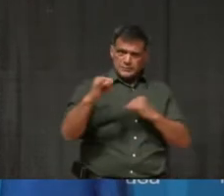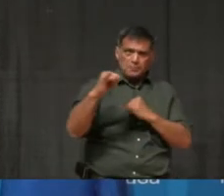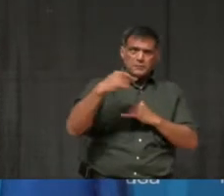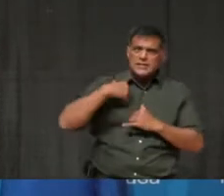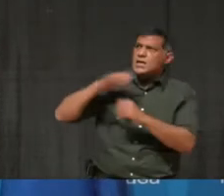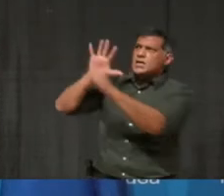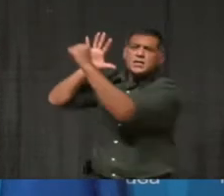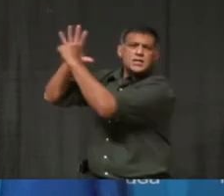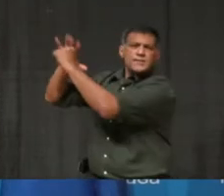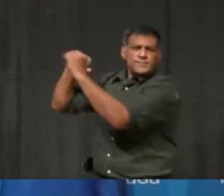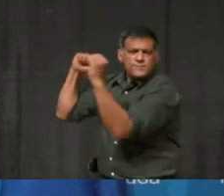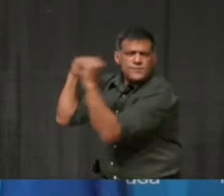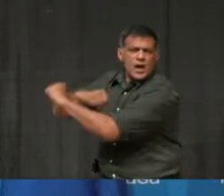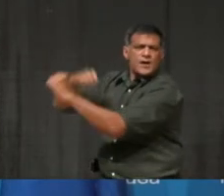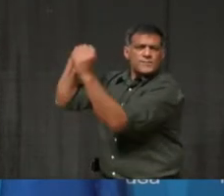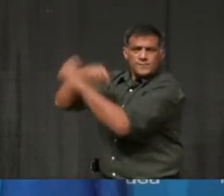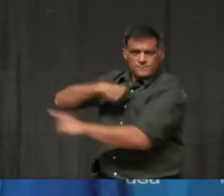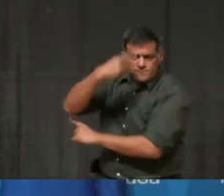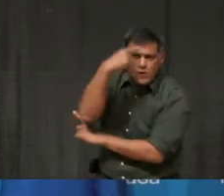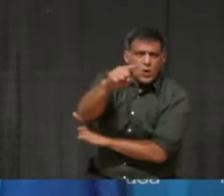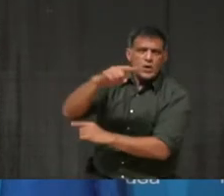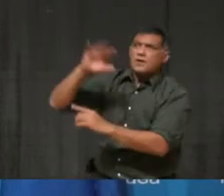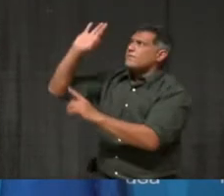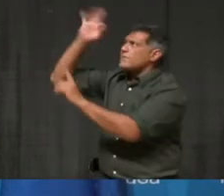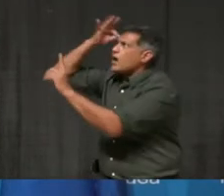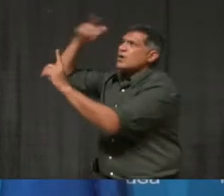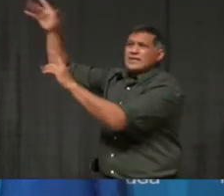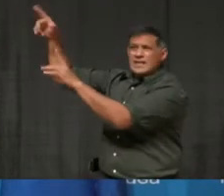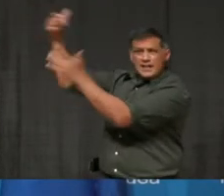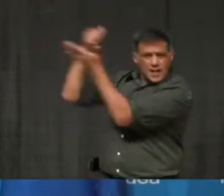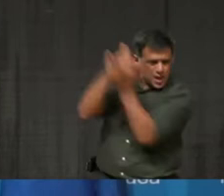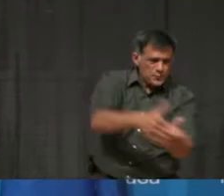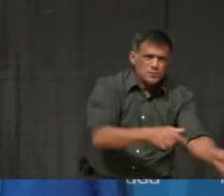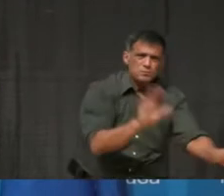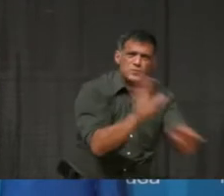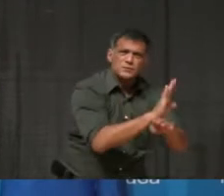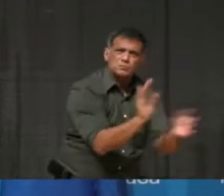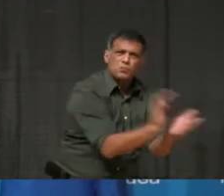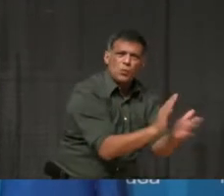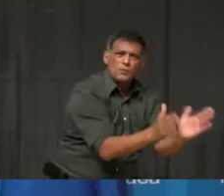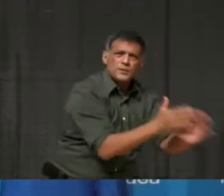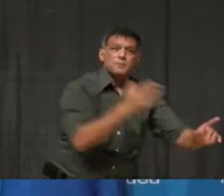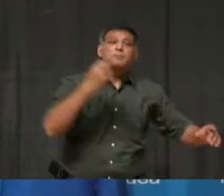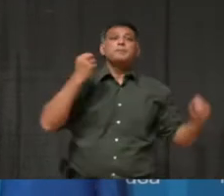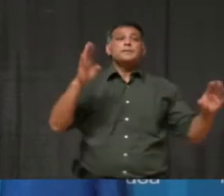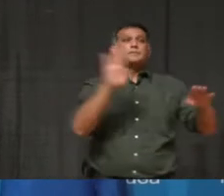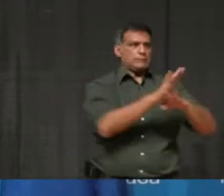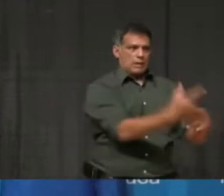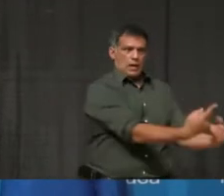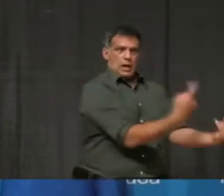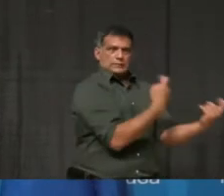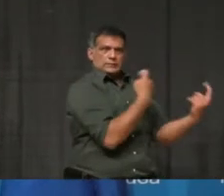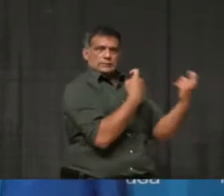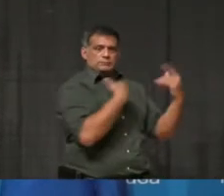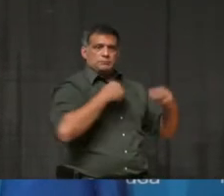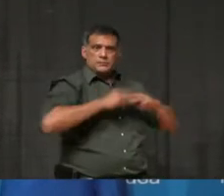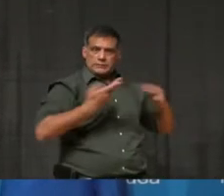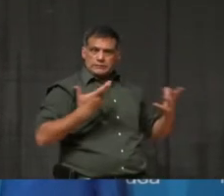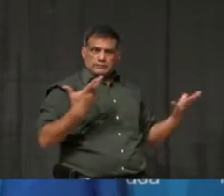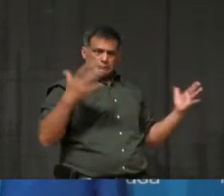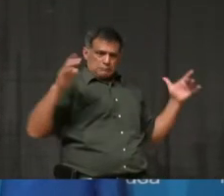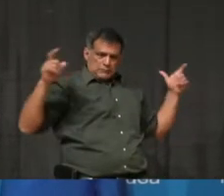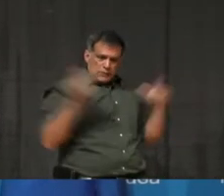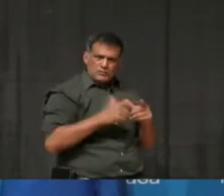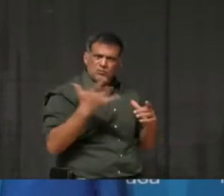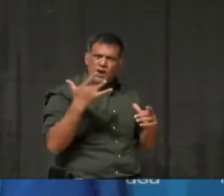and federal counterparts. Many businesses have also asked me why Mississauga continues to be in lockdown when they feel that